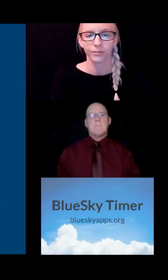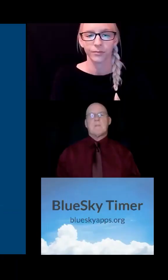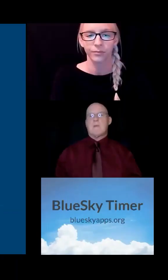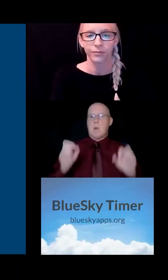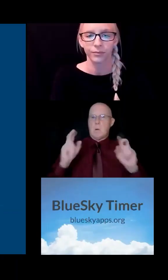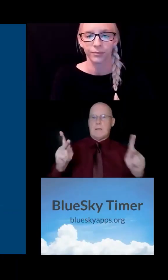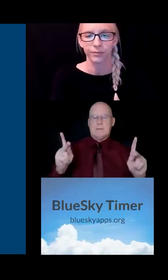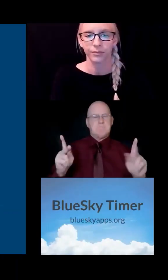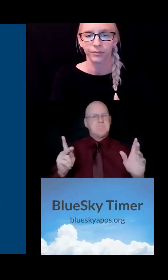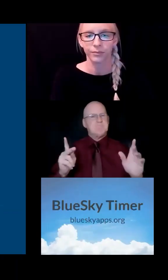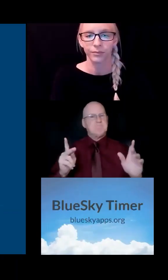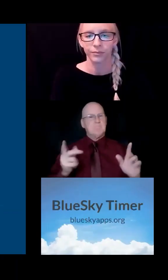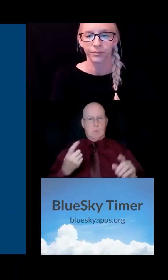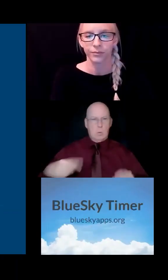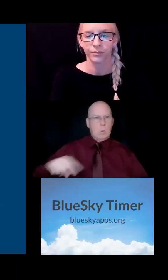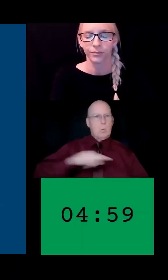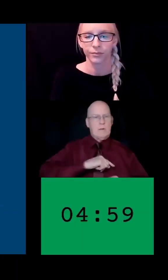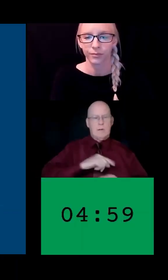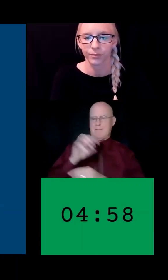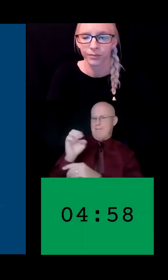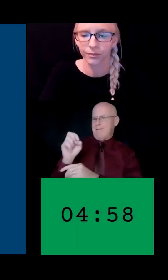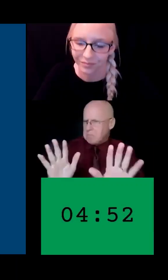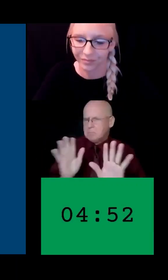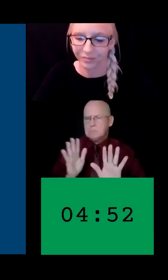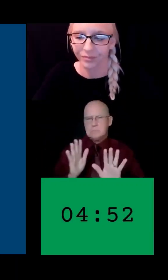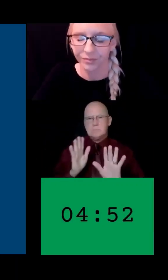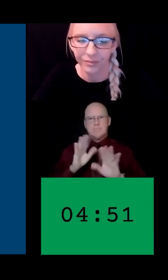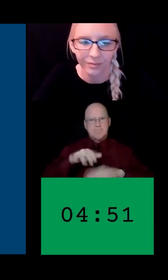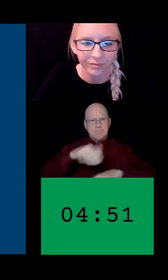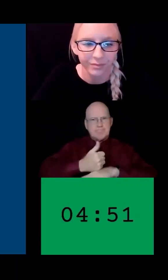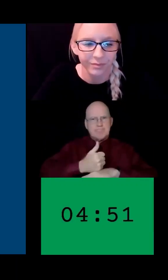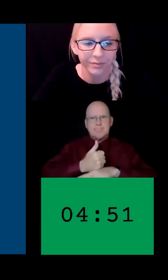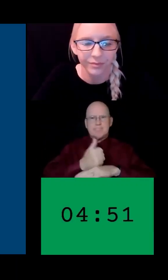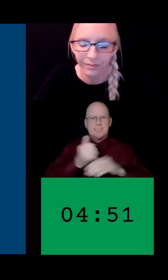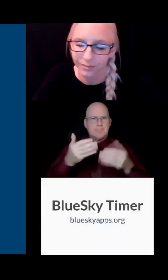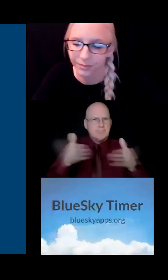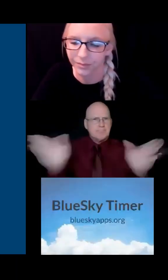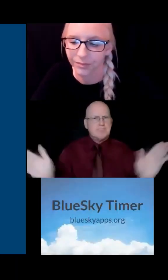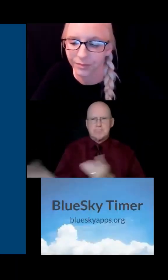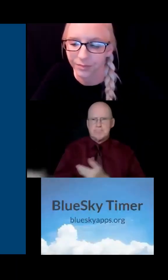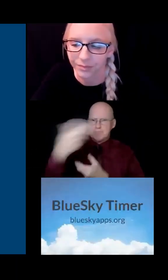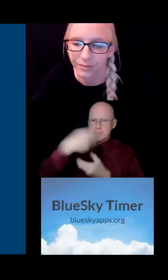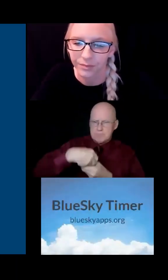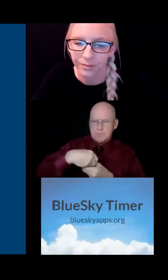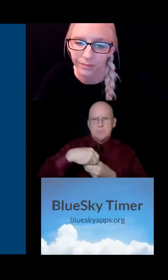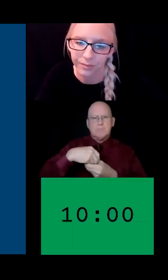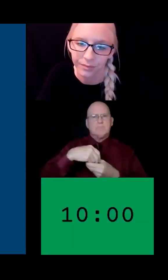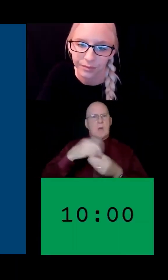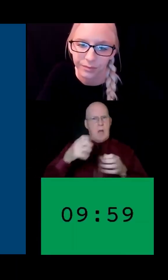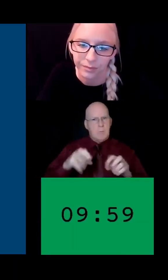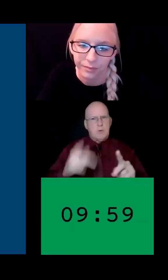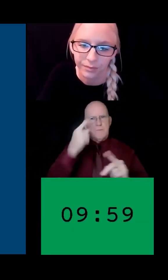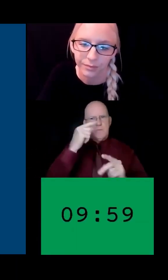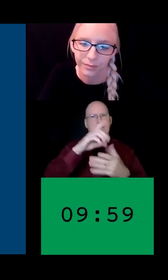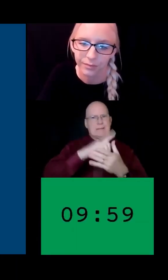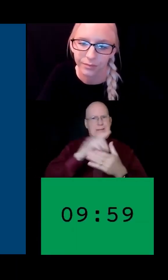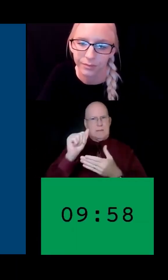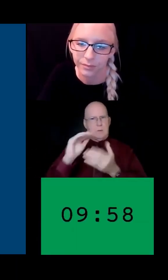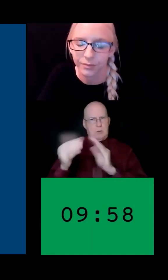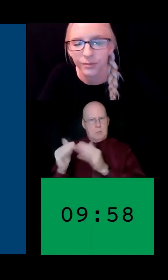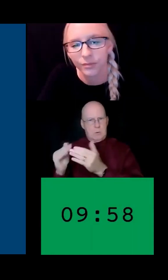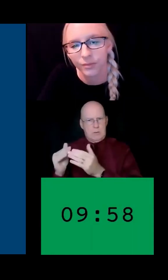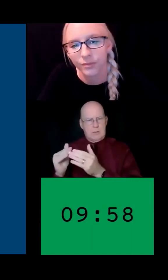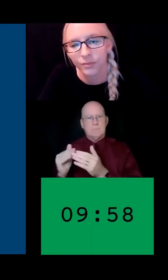We are the Enabled Collective, creating inclusive opportunities for the disabled community. With that,